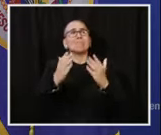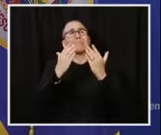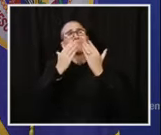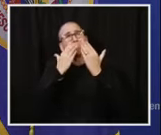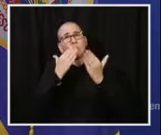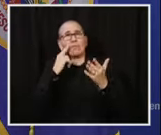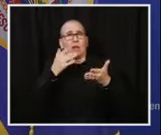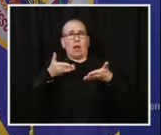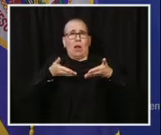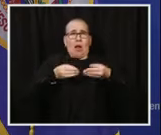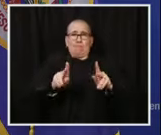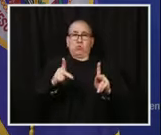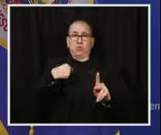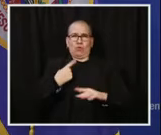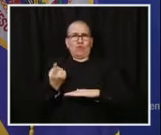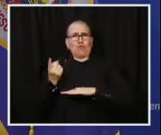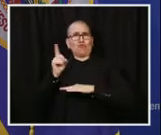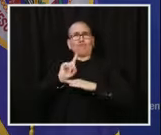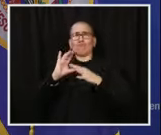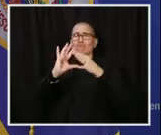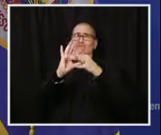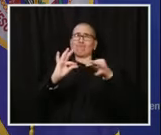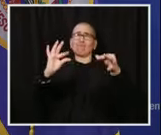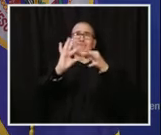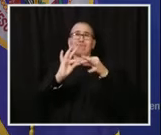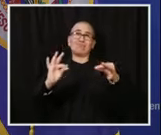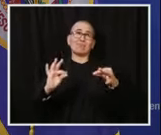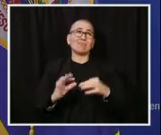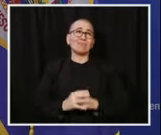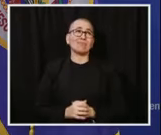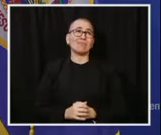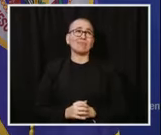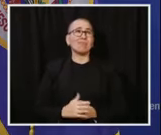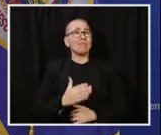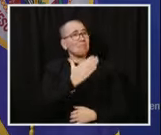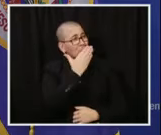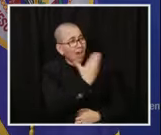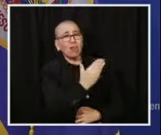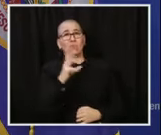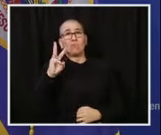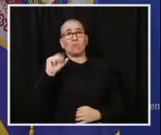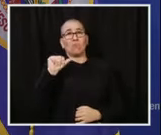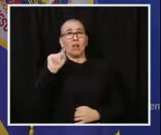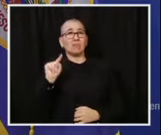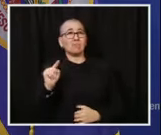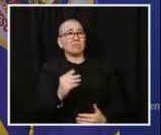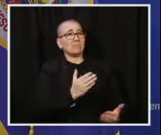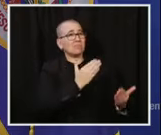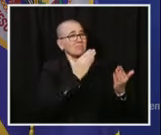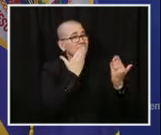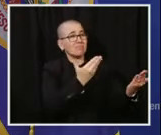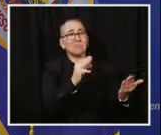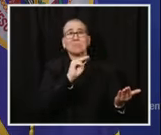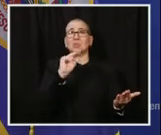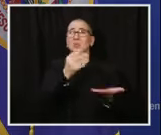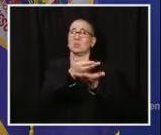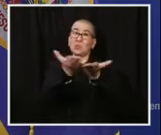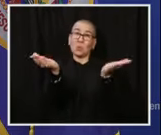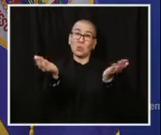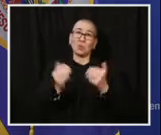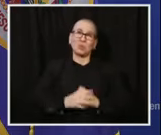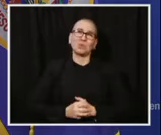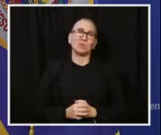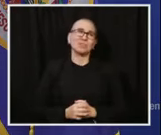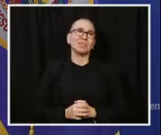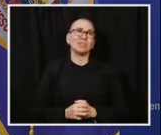today. We look forward to continuing to work with Governor Walz at the state of Minnesota and all our officials. Thank you. Let's turn it over to Christine Dahlman,